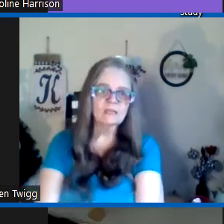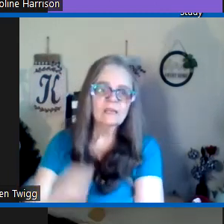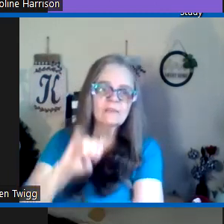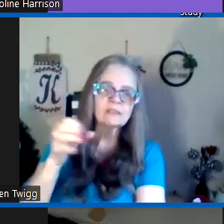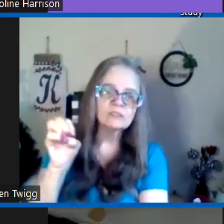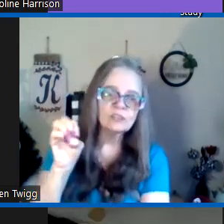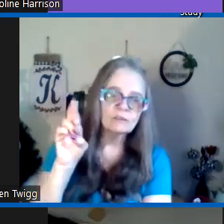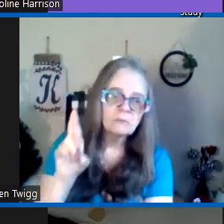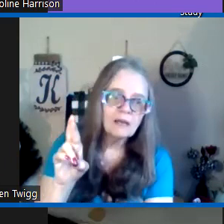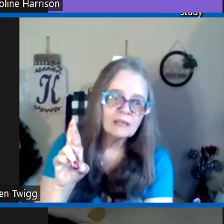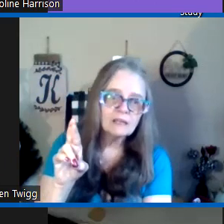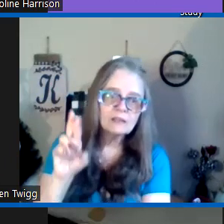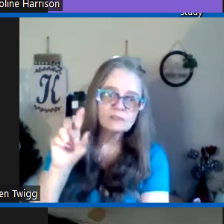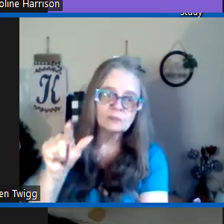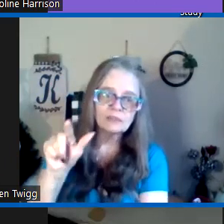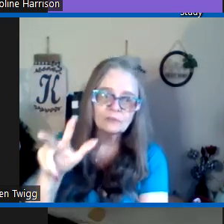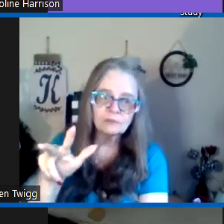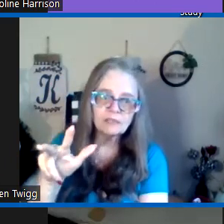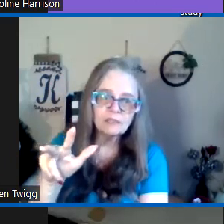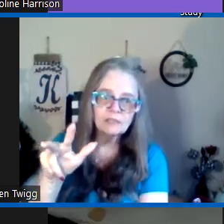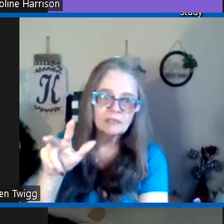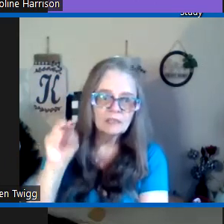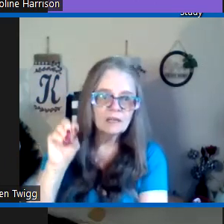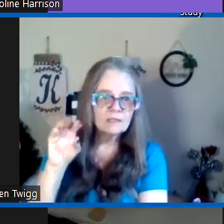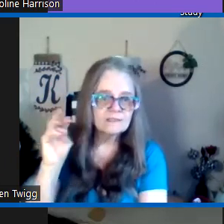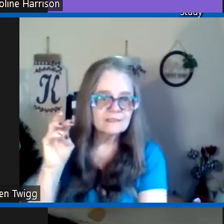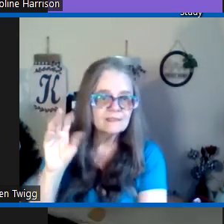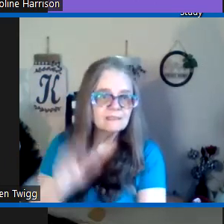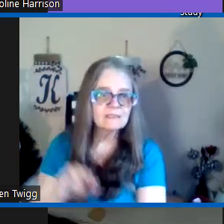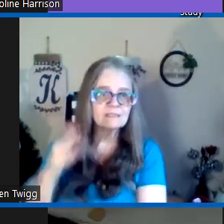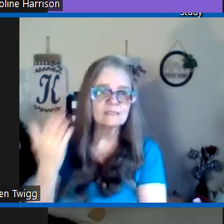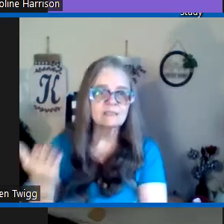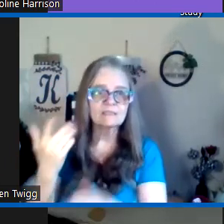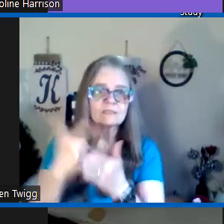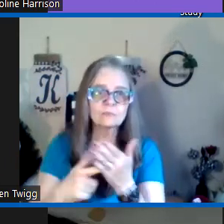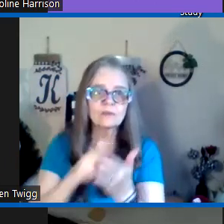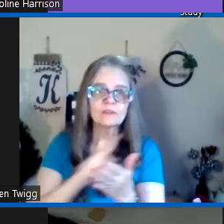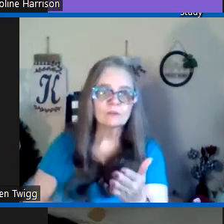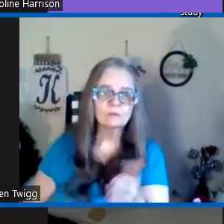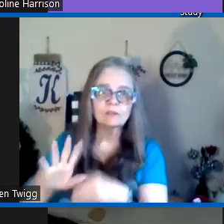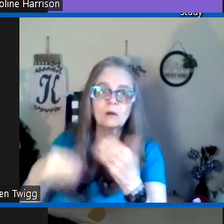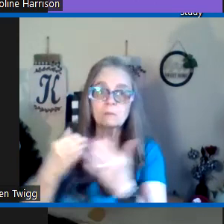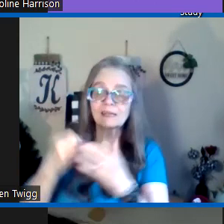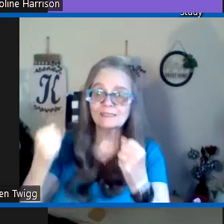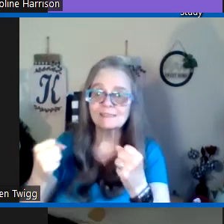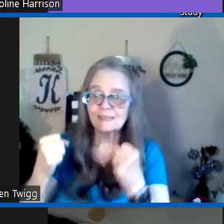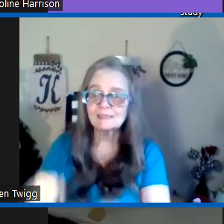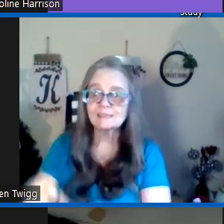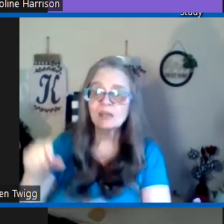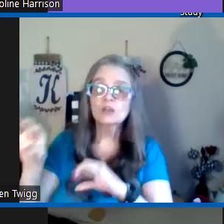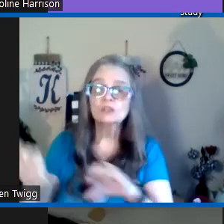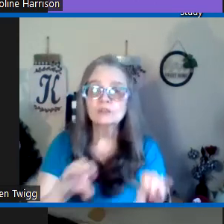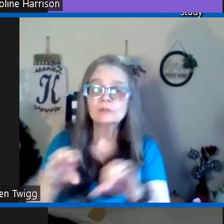and then in jeremiah 23 16 it says this is what the lord almighty